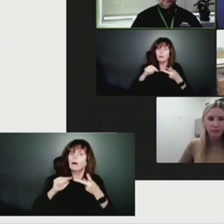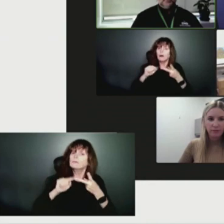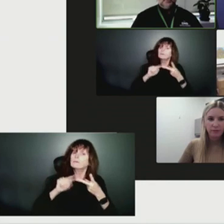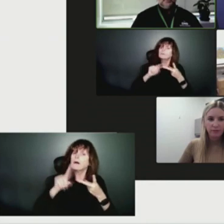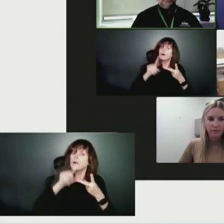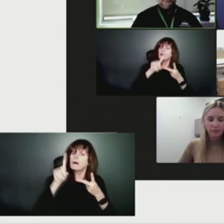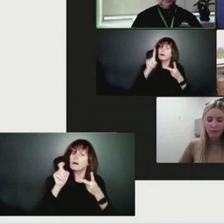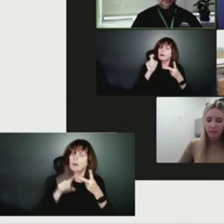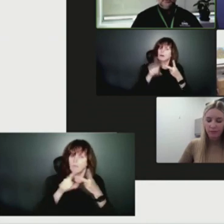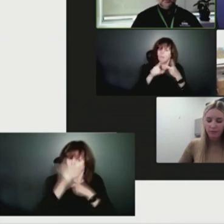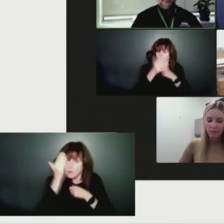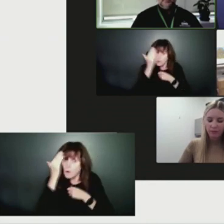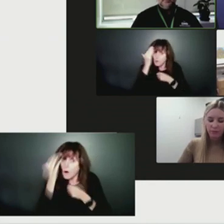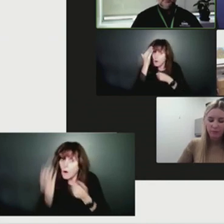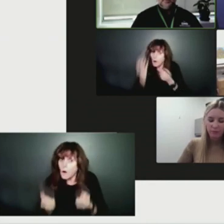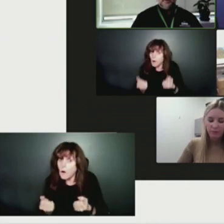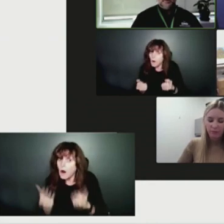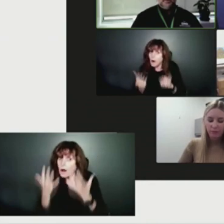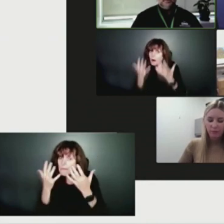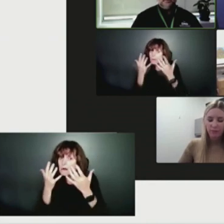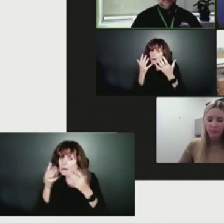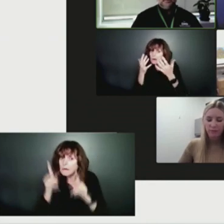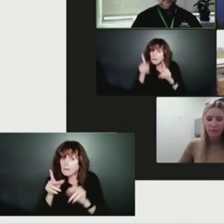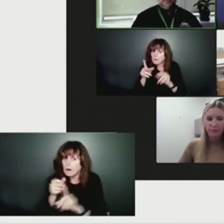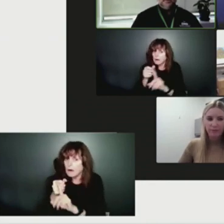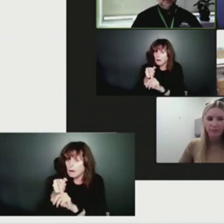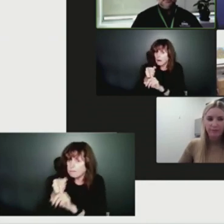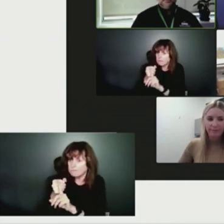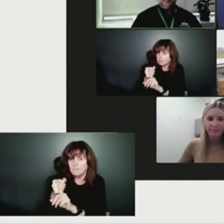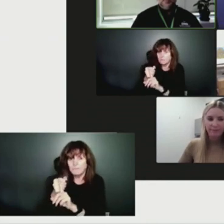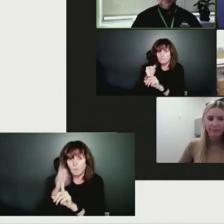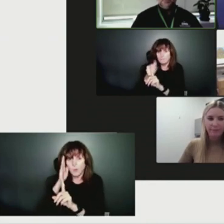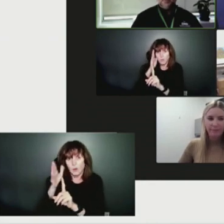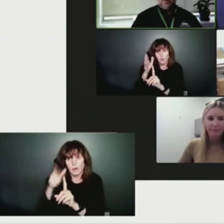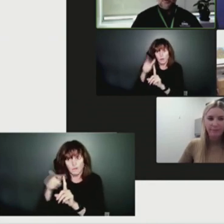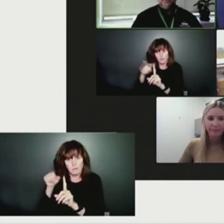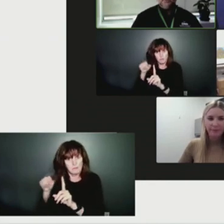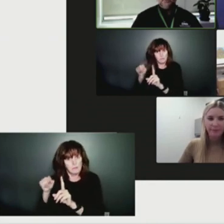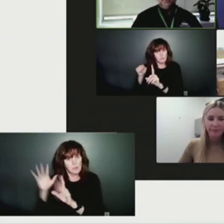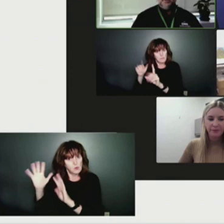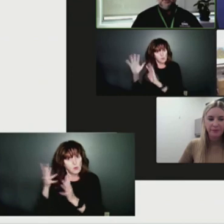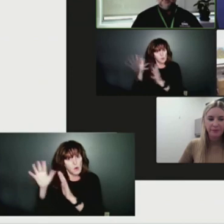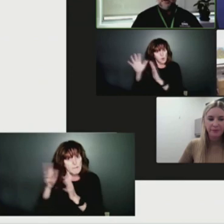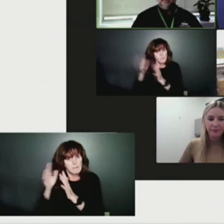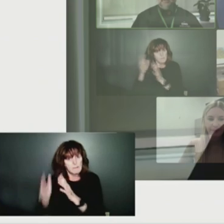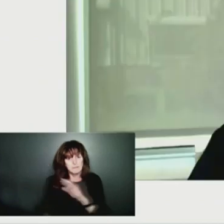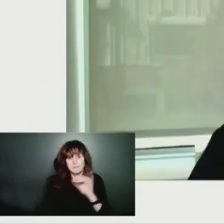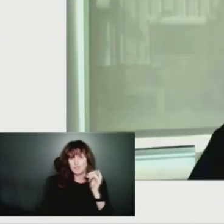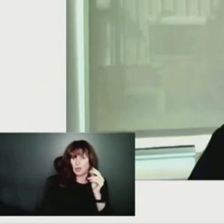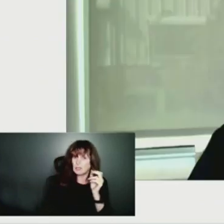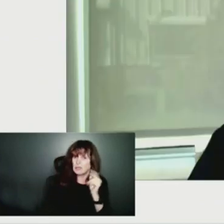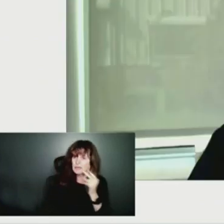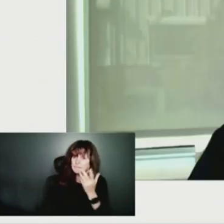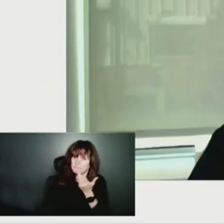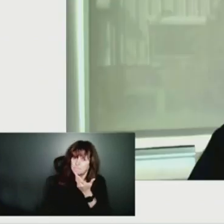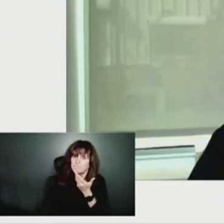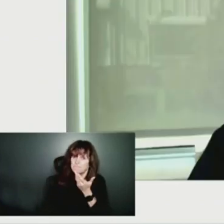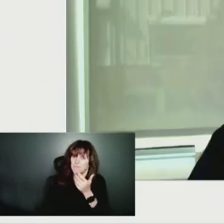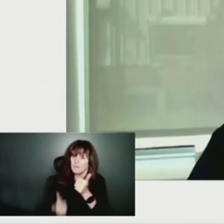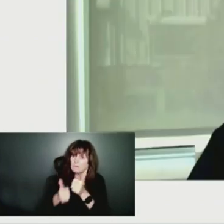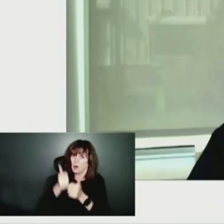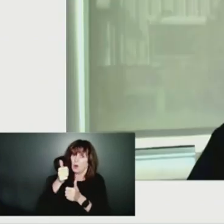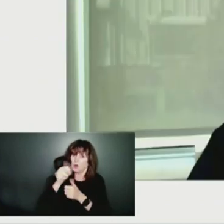As far as, I'd say most of the province is going to be impacted in one form or